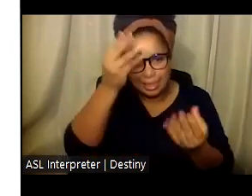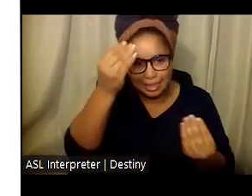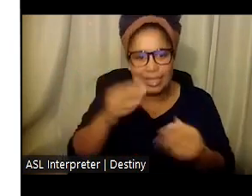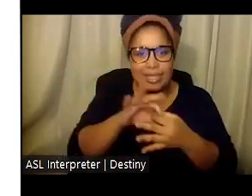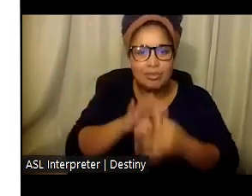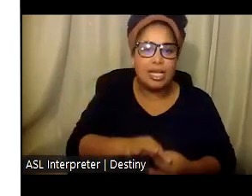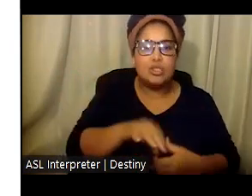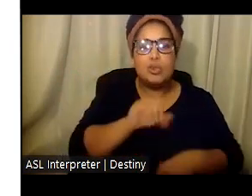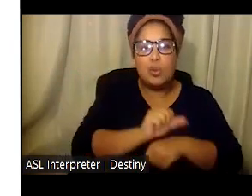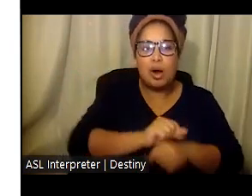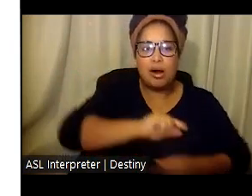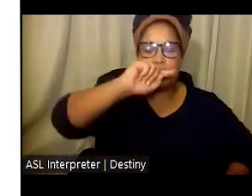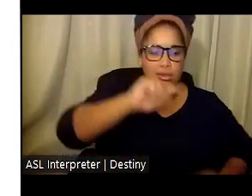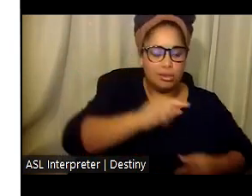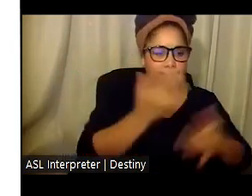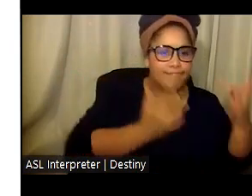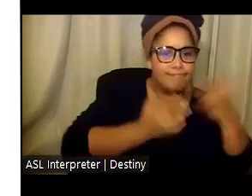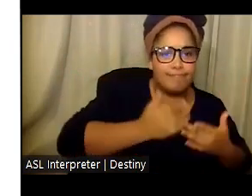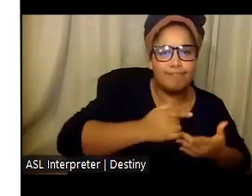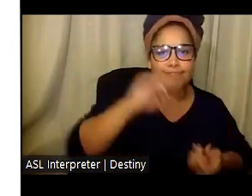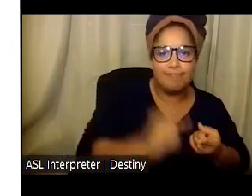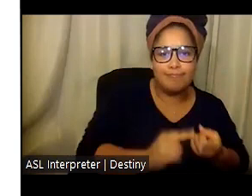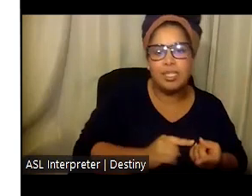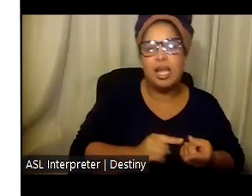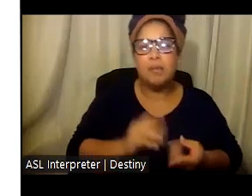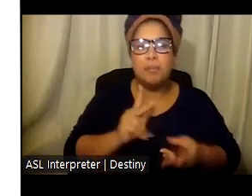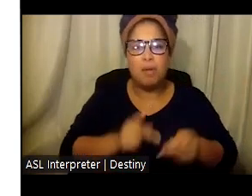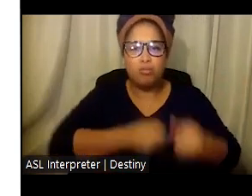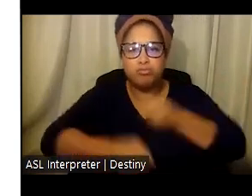turnover rates, longevity, and language fluency.